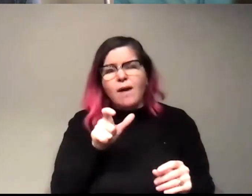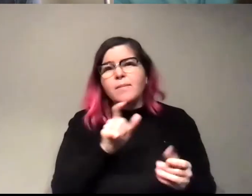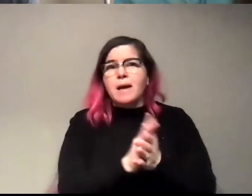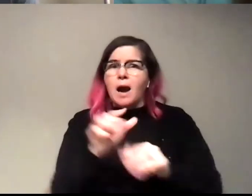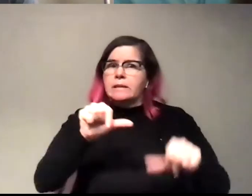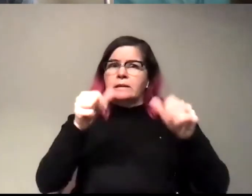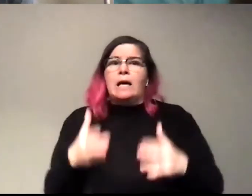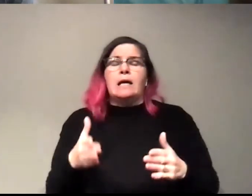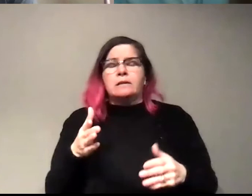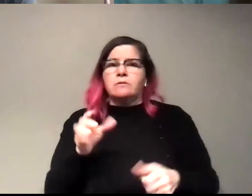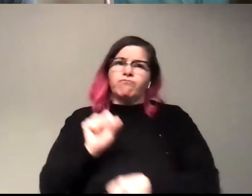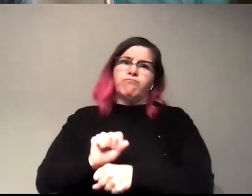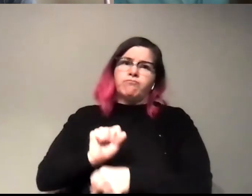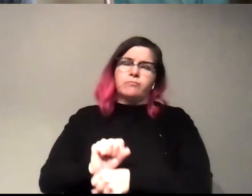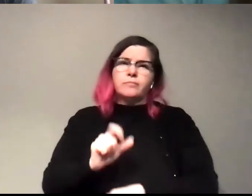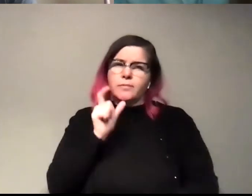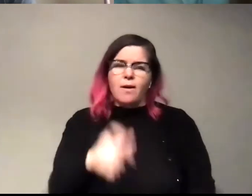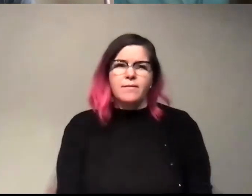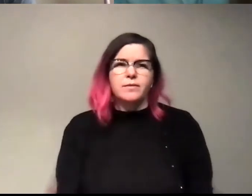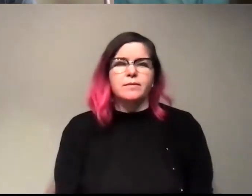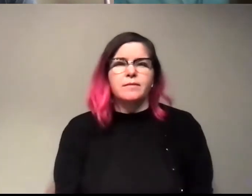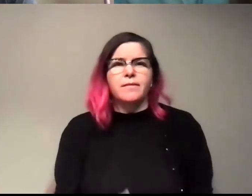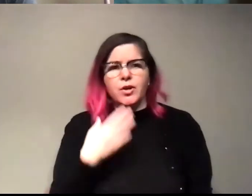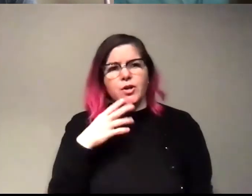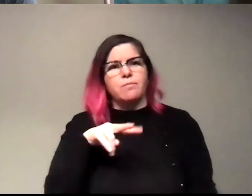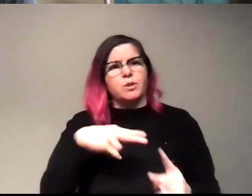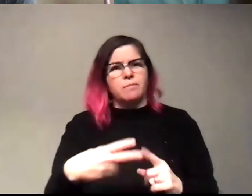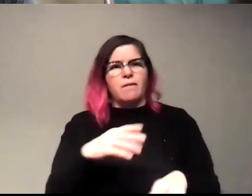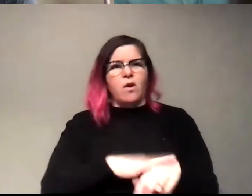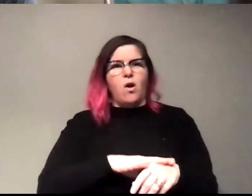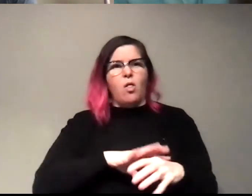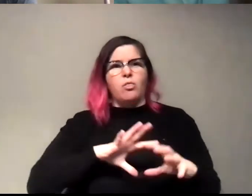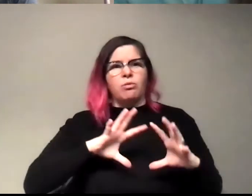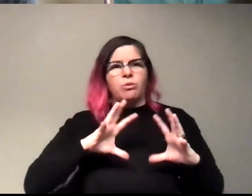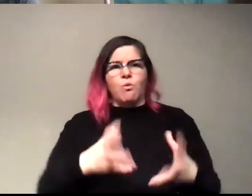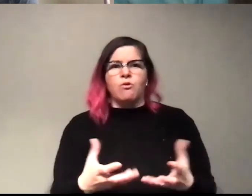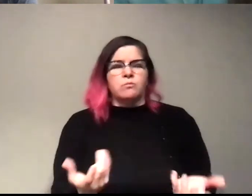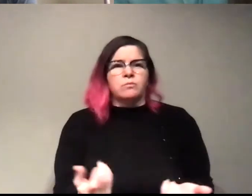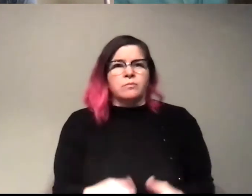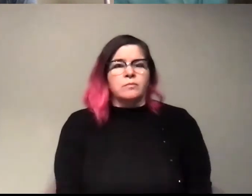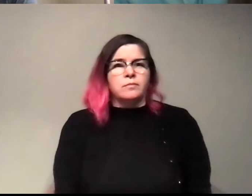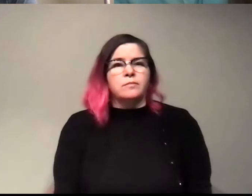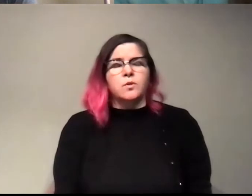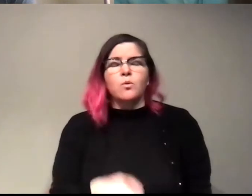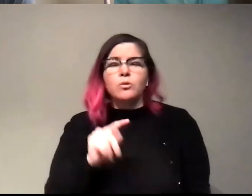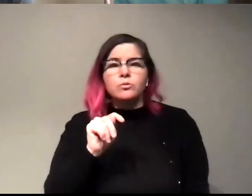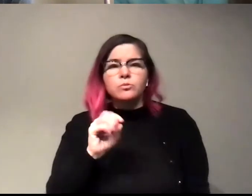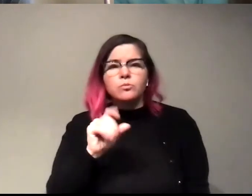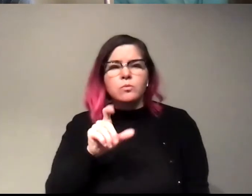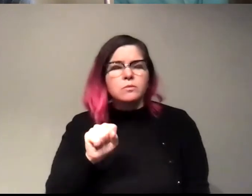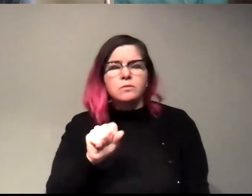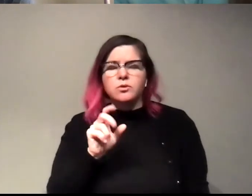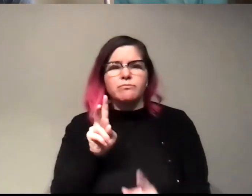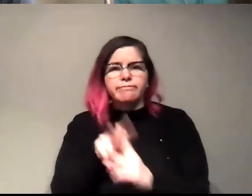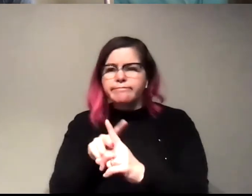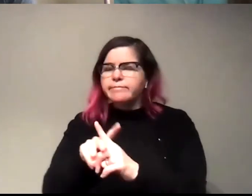I think it would give people like great perspective on the world and, you know, or, you know, some tools to really do anything else in their